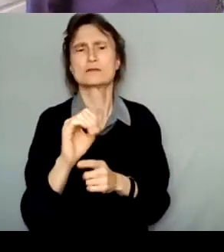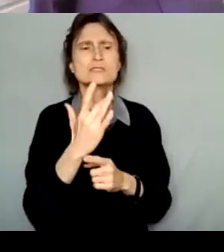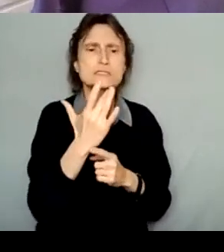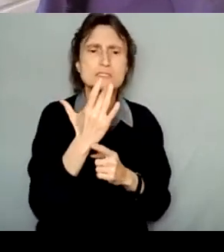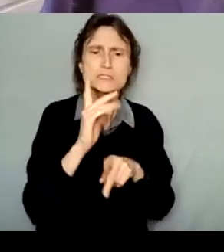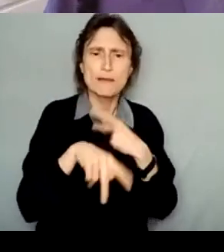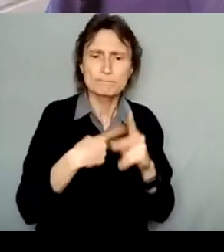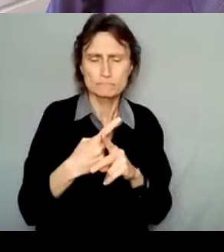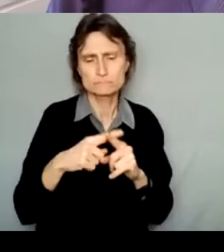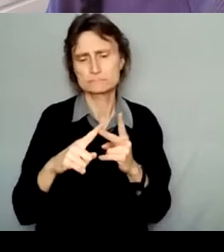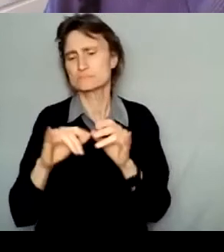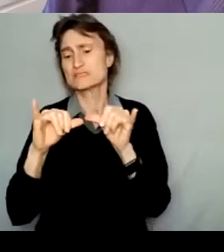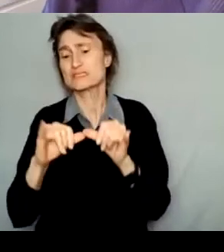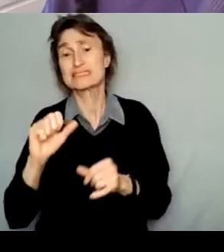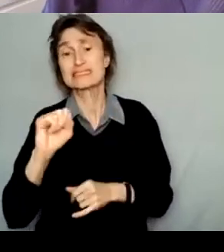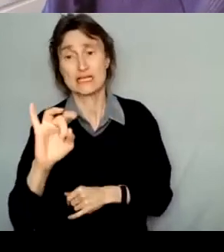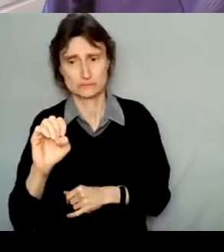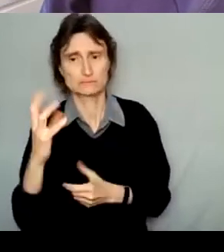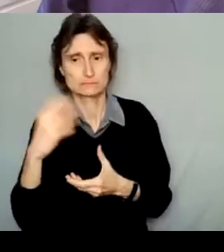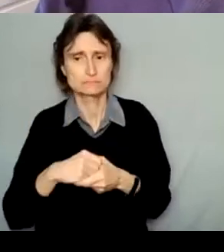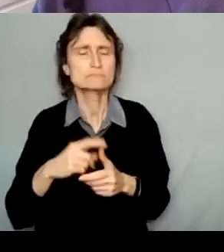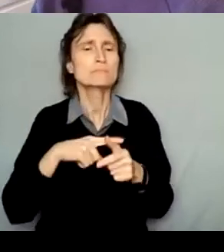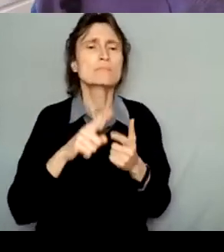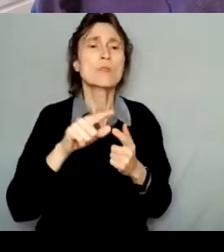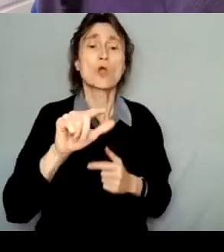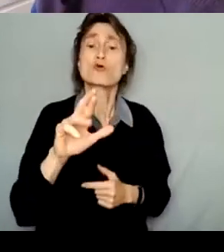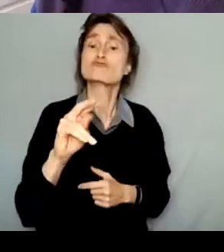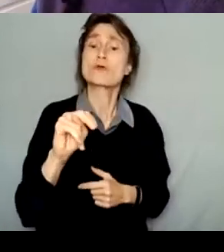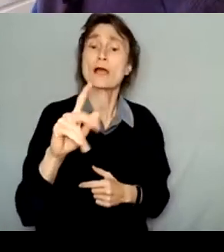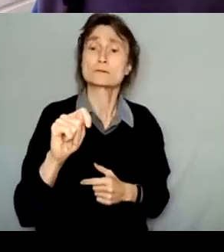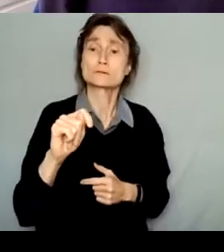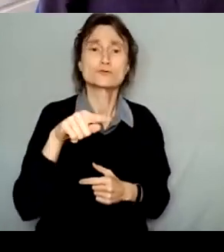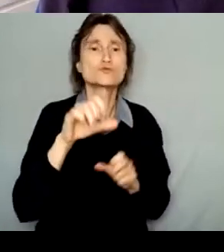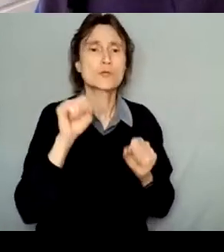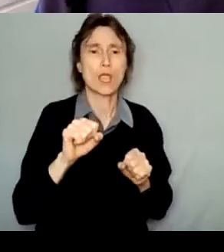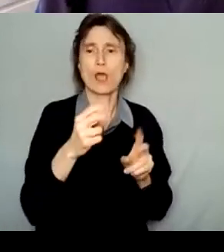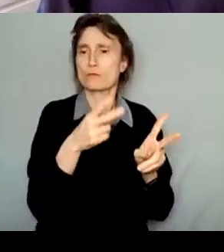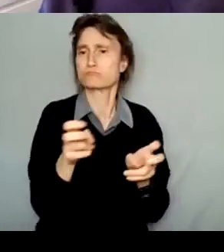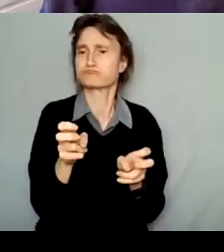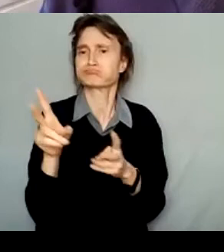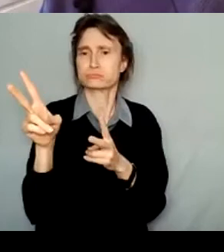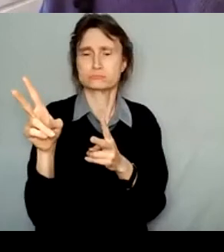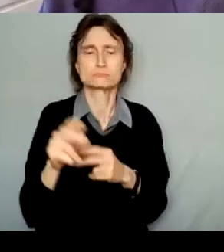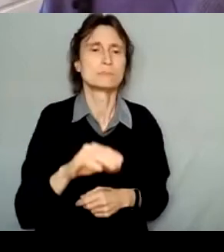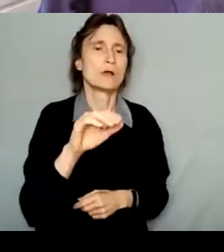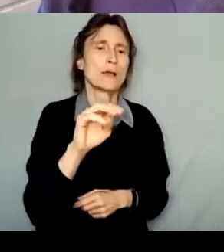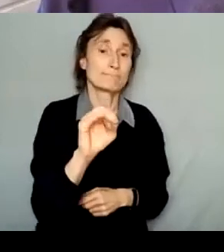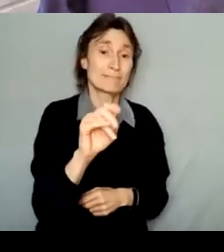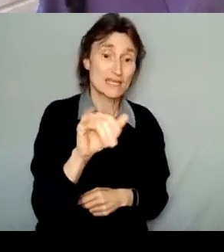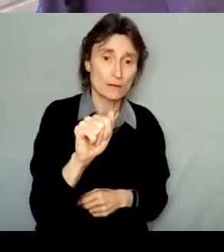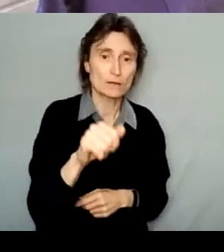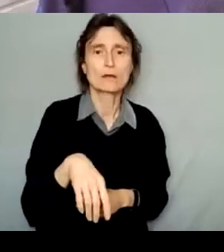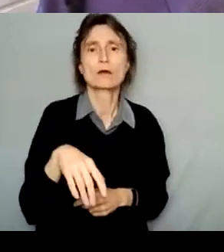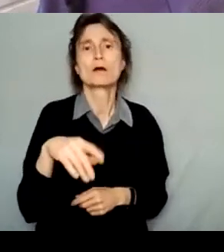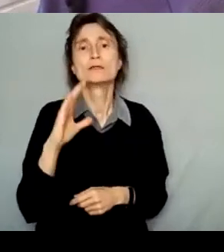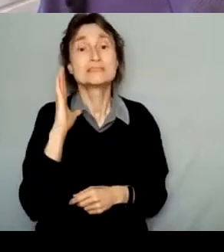The nice thing about the new grant platform is that you can now upload media files, so audio, video, images, directly